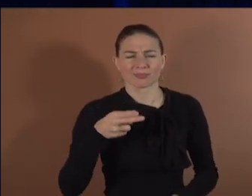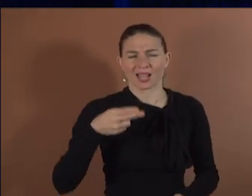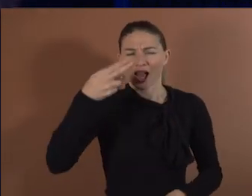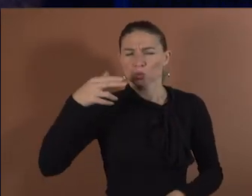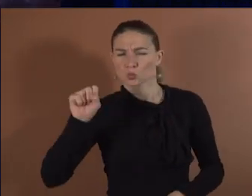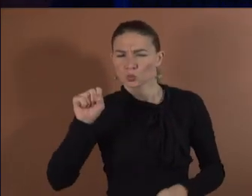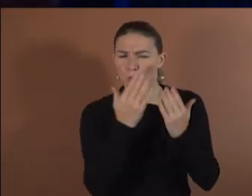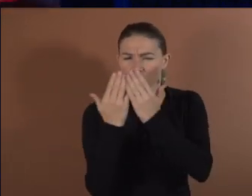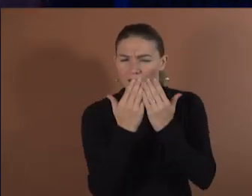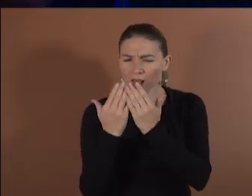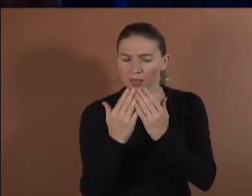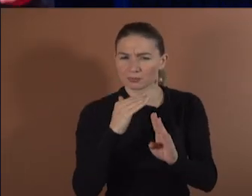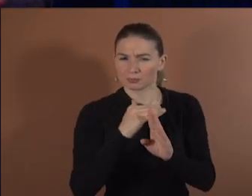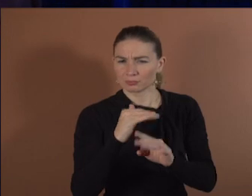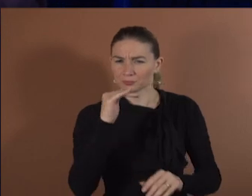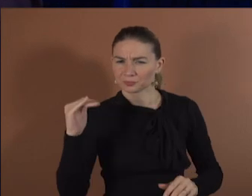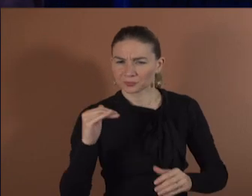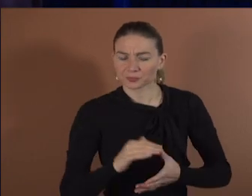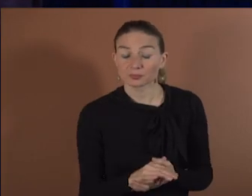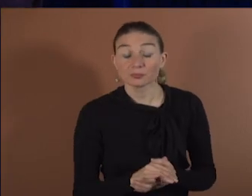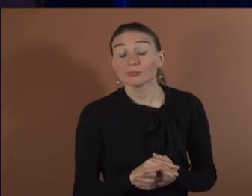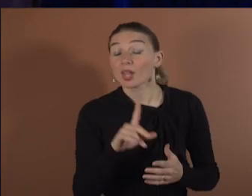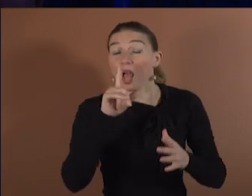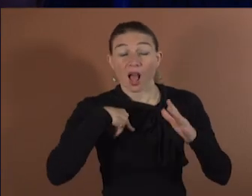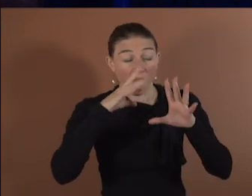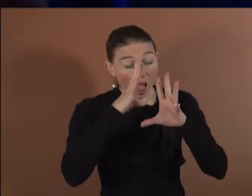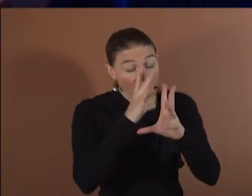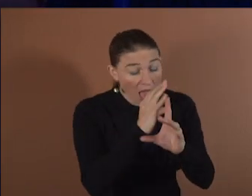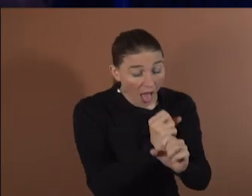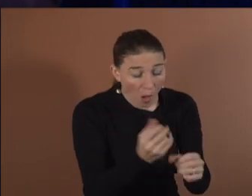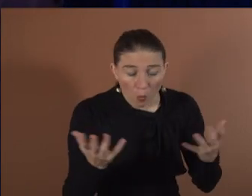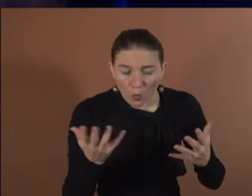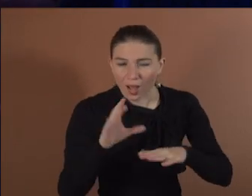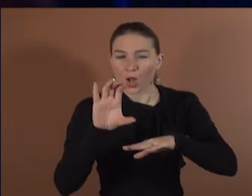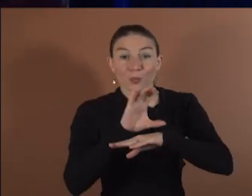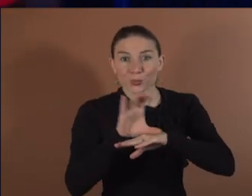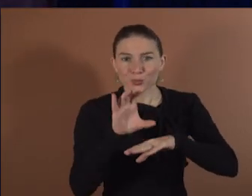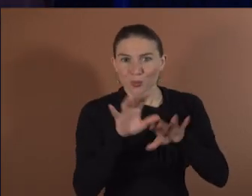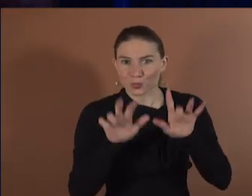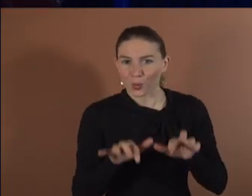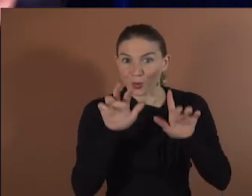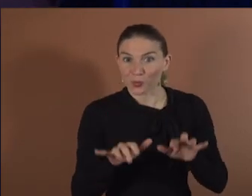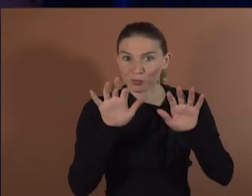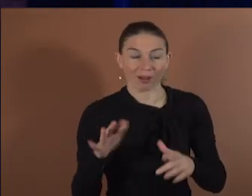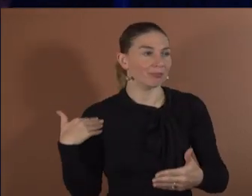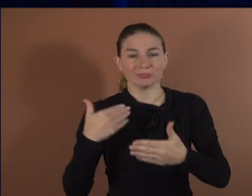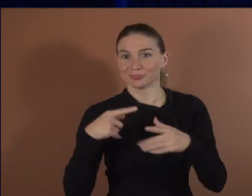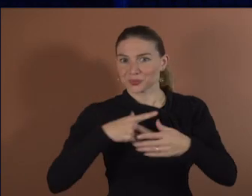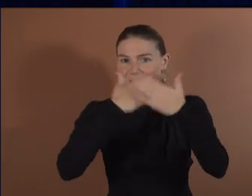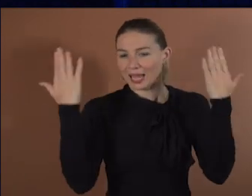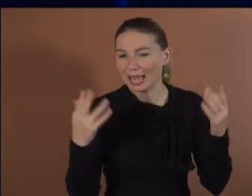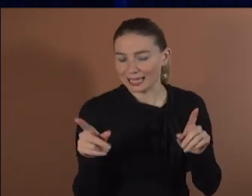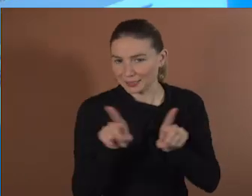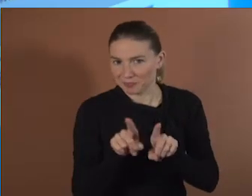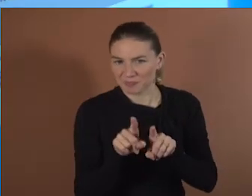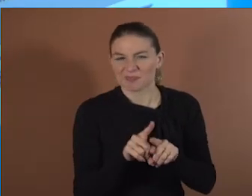Firstly, I was always mesmerized by computer programming. I still do this today, for time reasons mostly